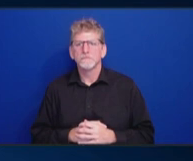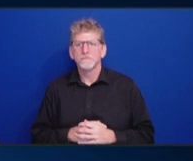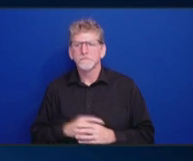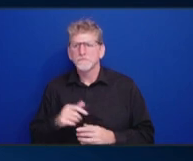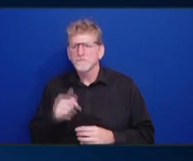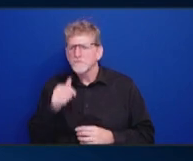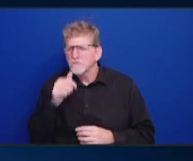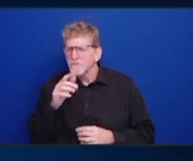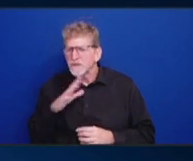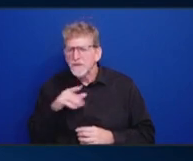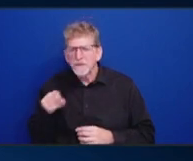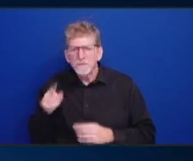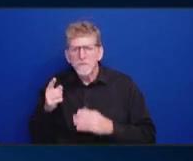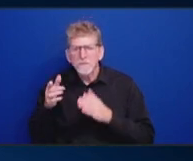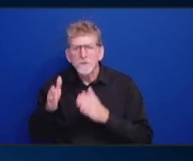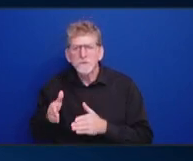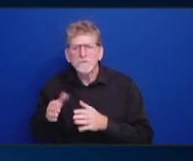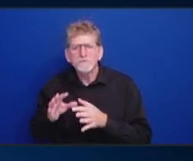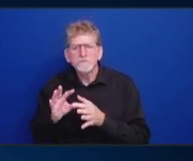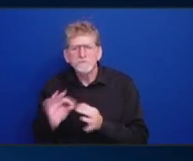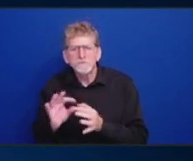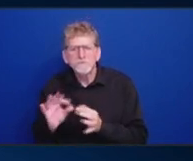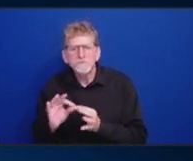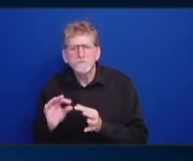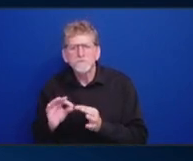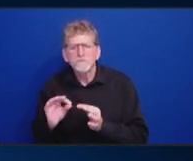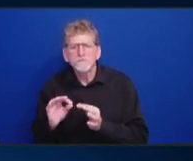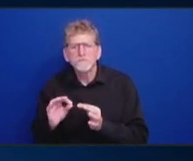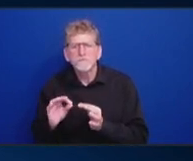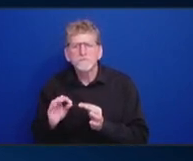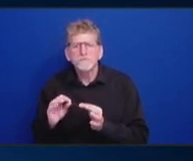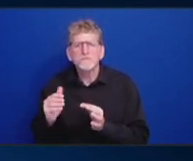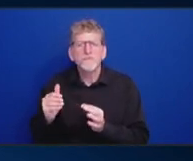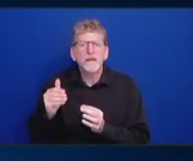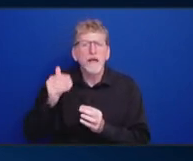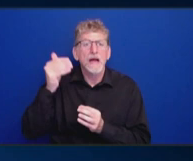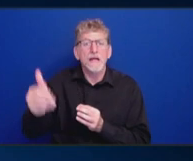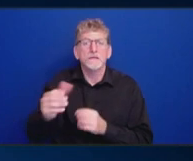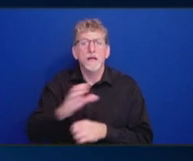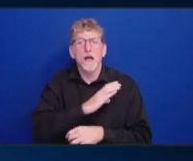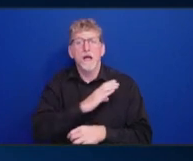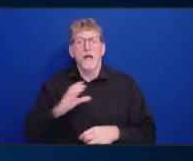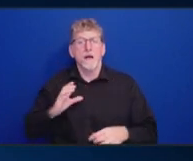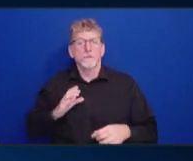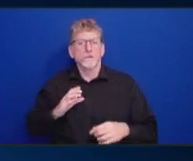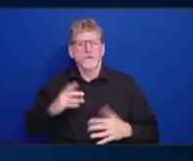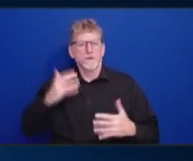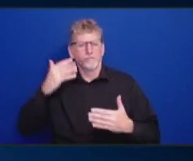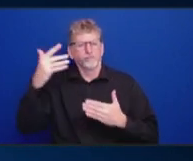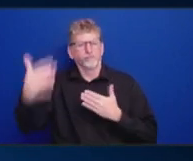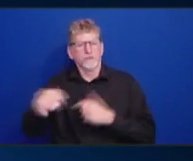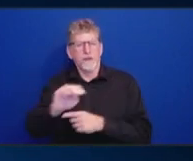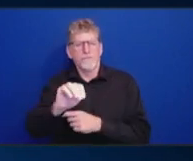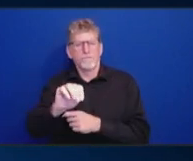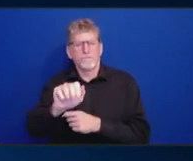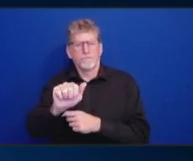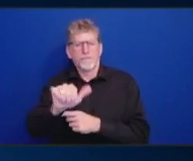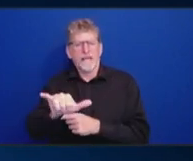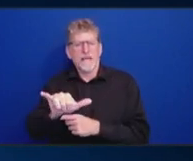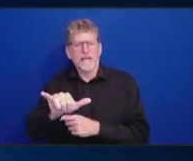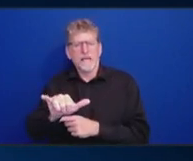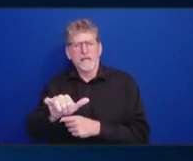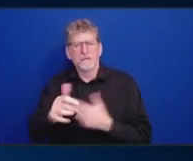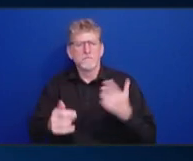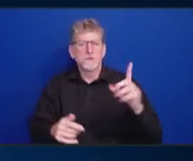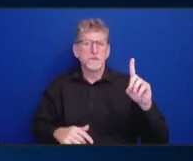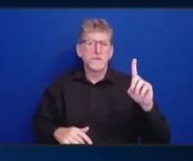um, the subcommittee apparatus to bring in the Department of the Navy or the Department of Defense to talk about, um, Red